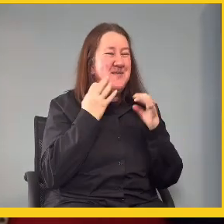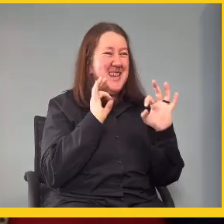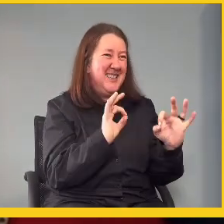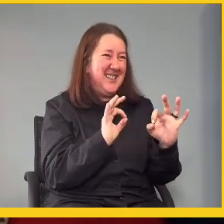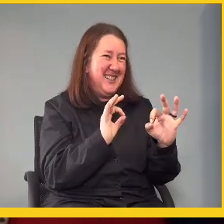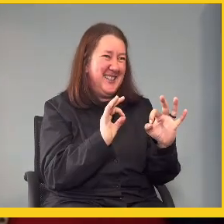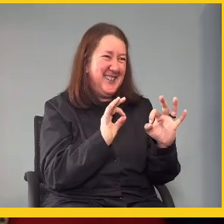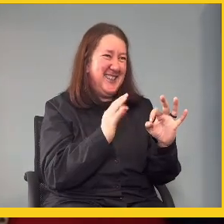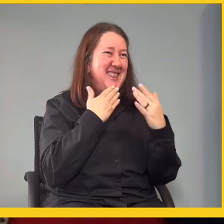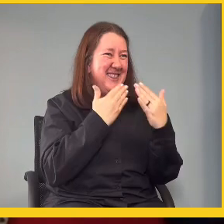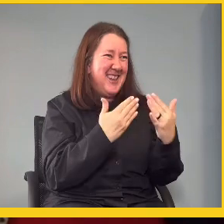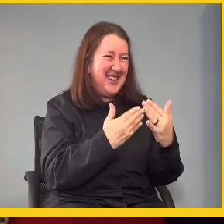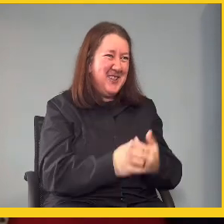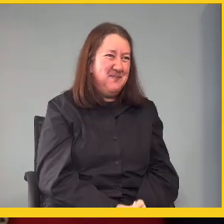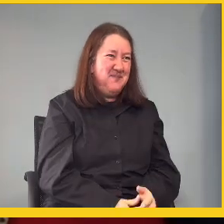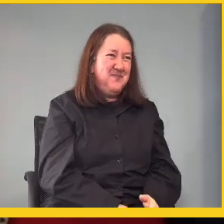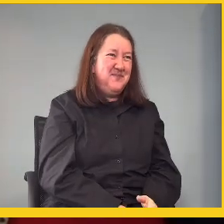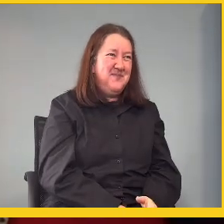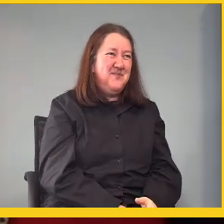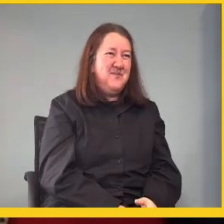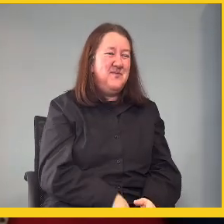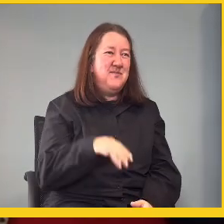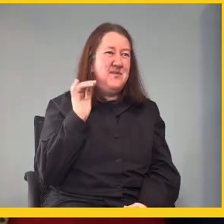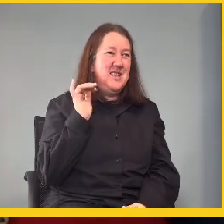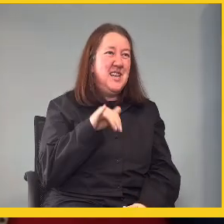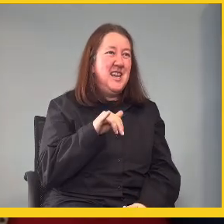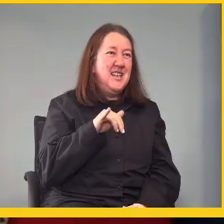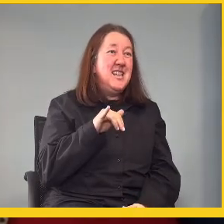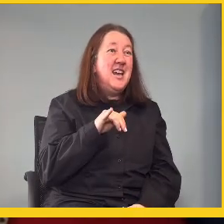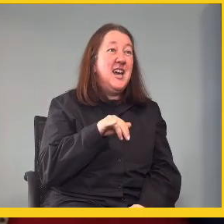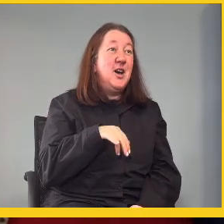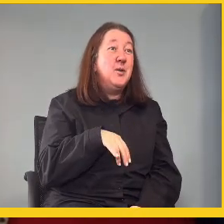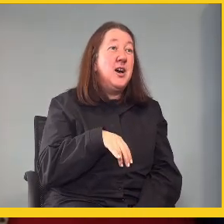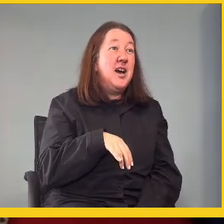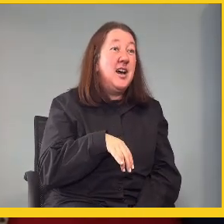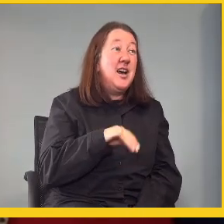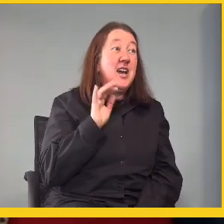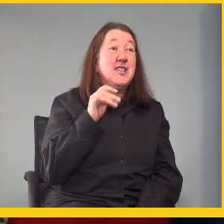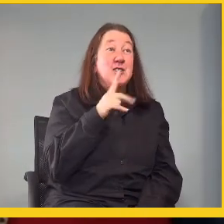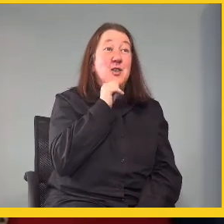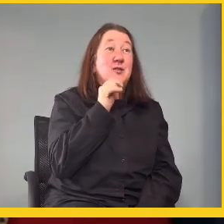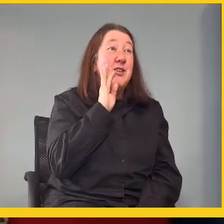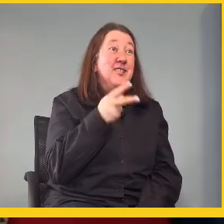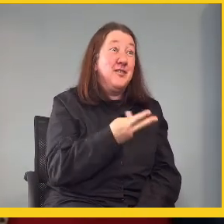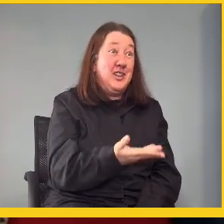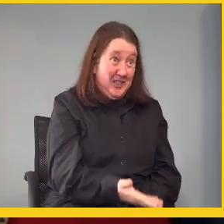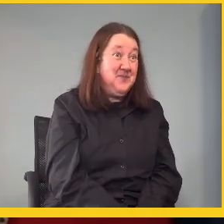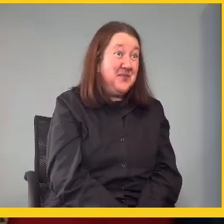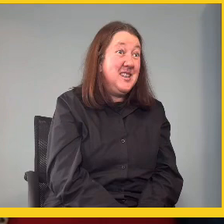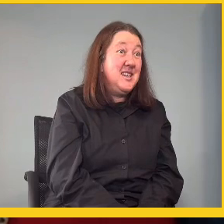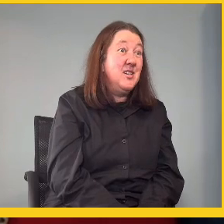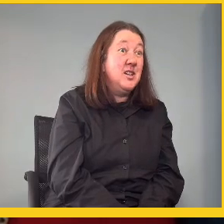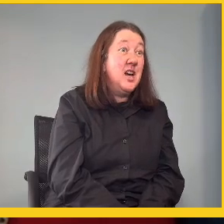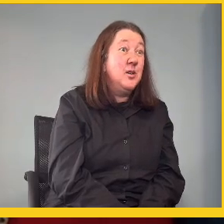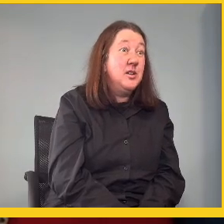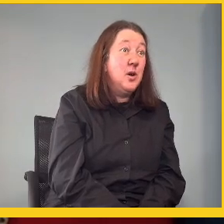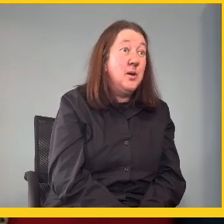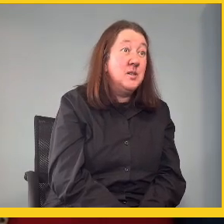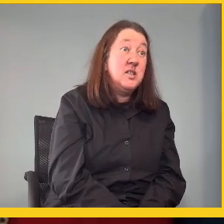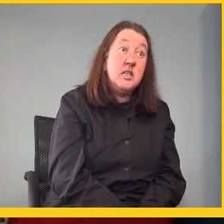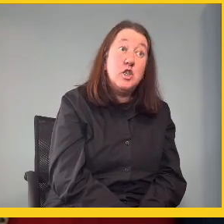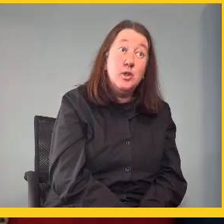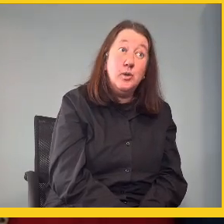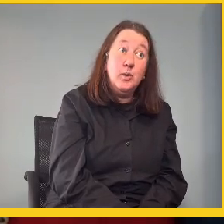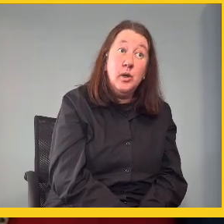pleasure. Thank you. Stay tuned and don't forget to watch. Thank you. Now